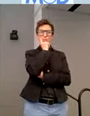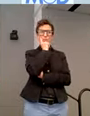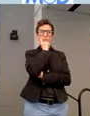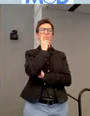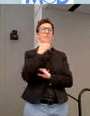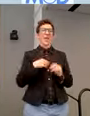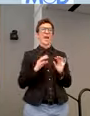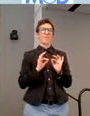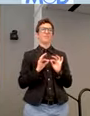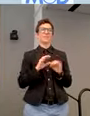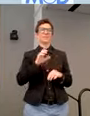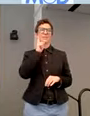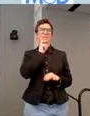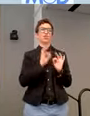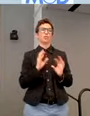Captions GetTranscribed